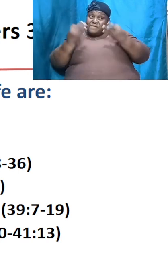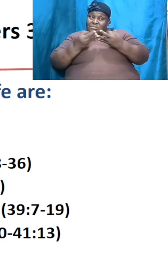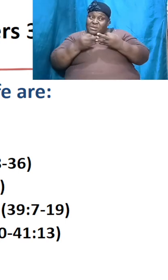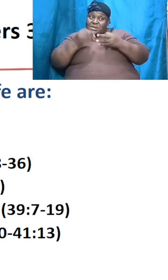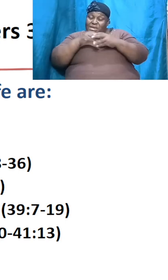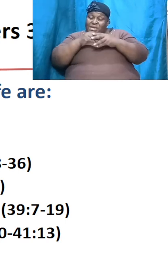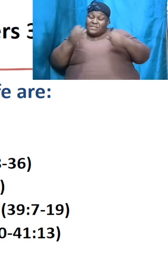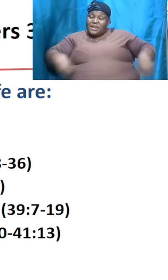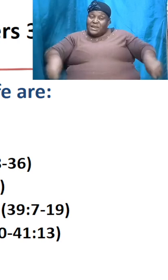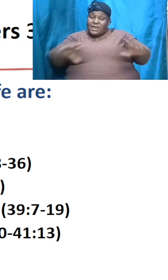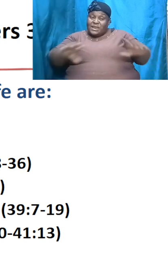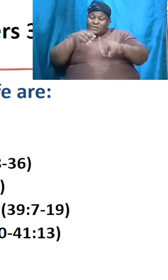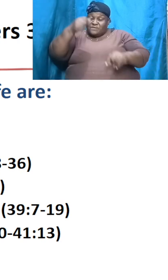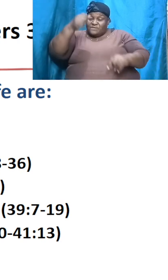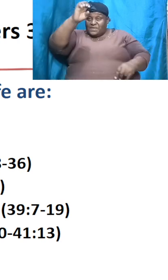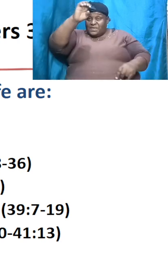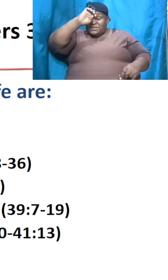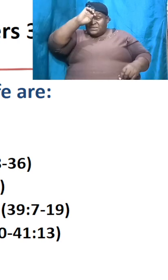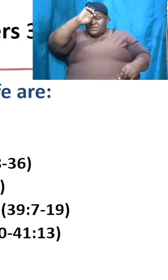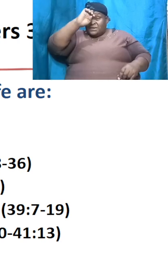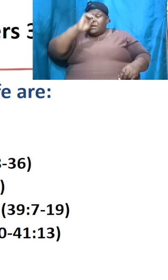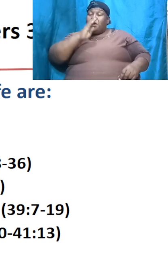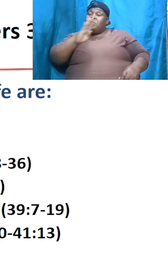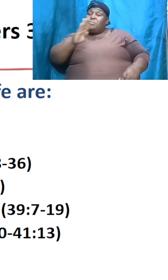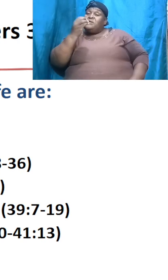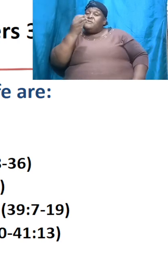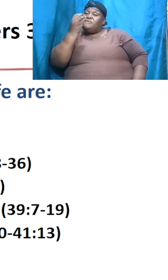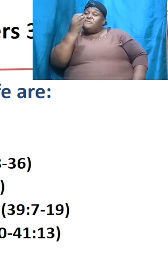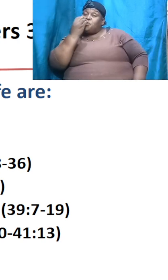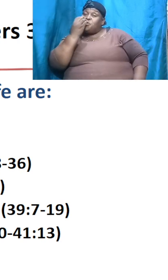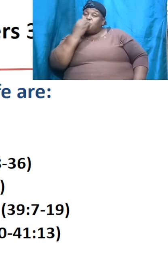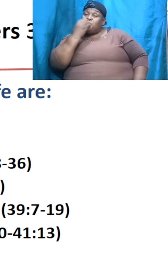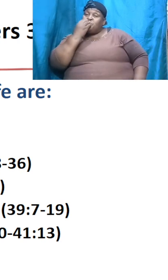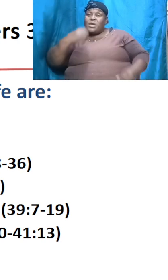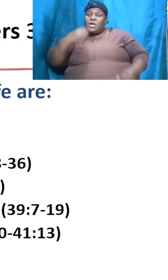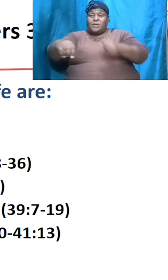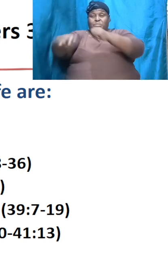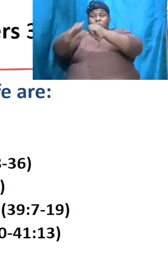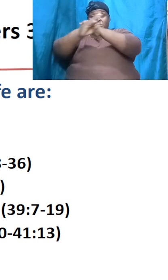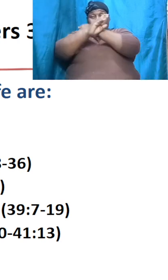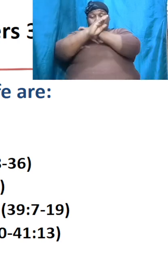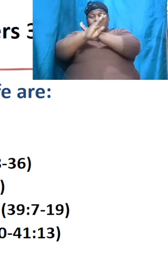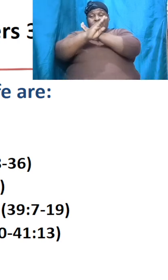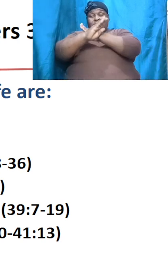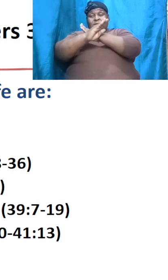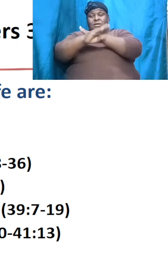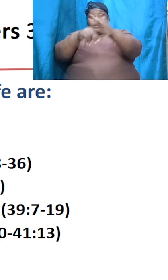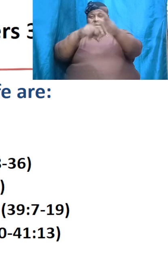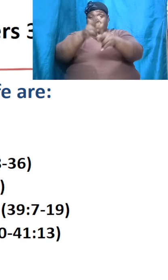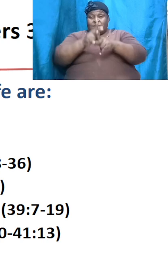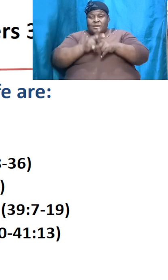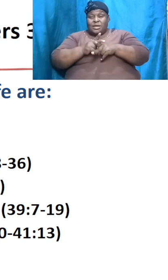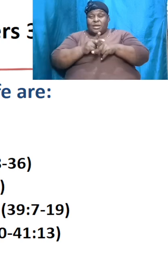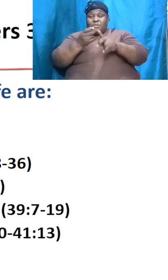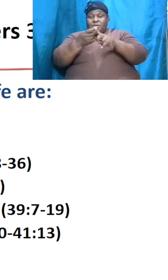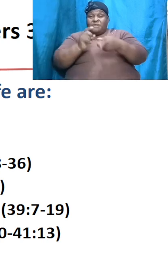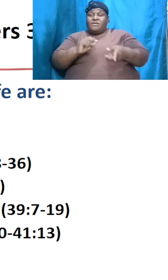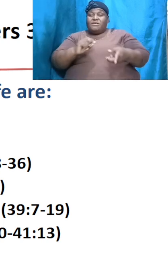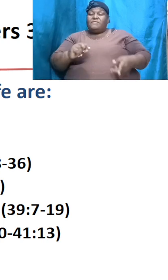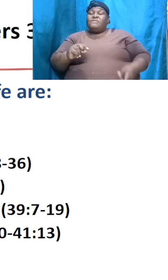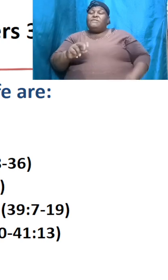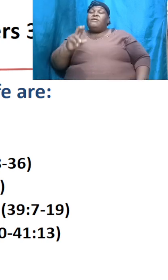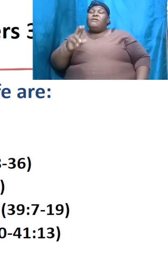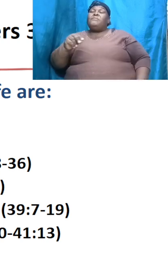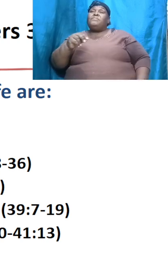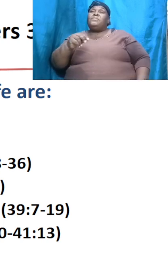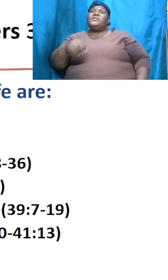he was so that they could be nourished and be protected and kept from the famine that was